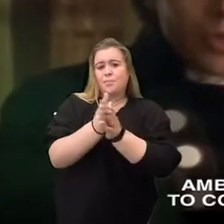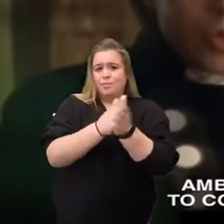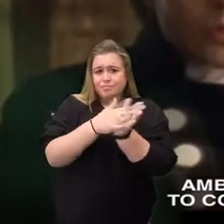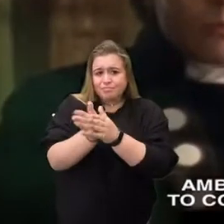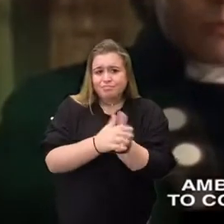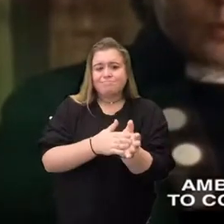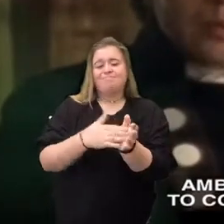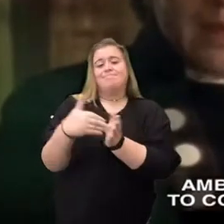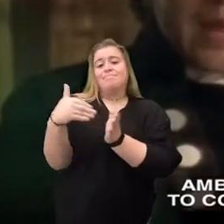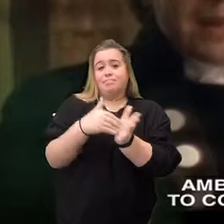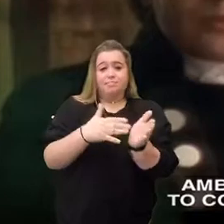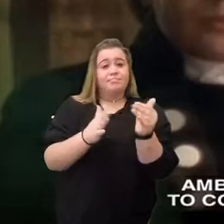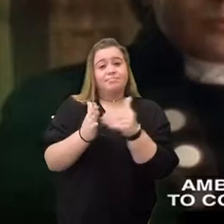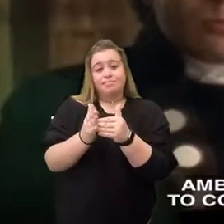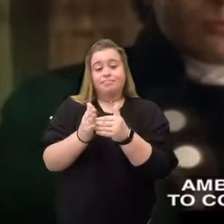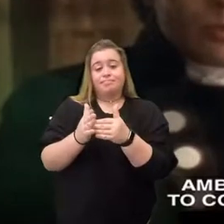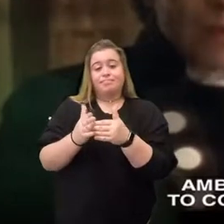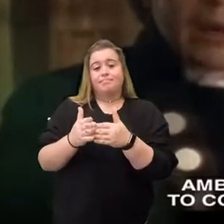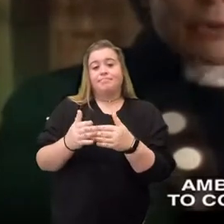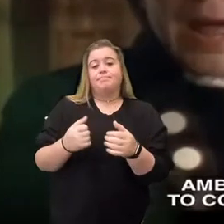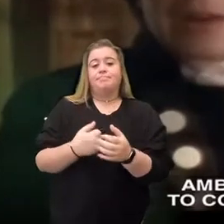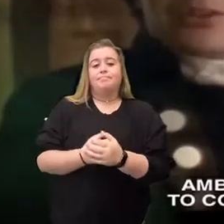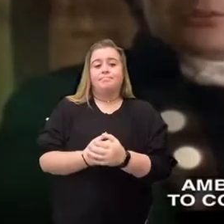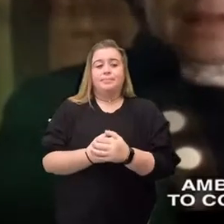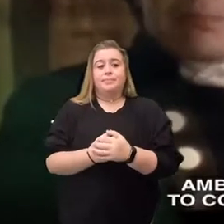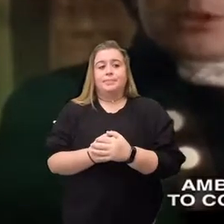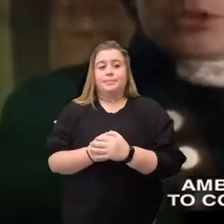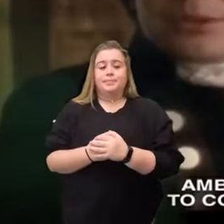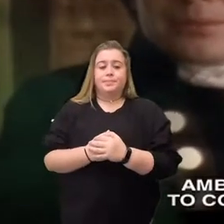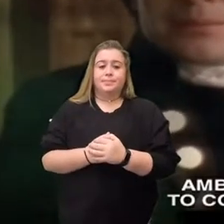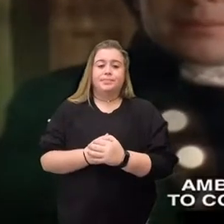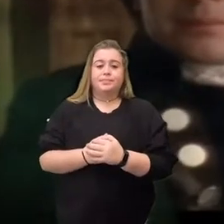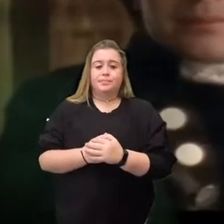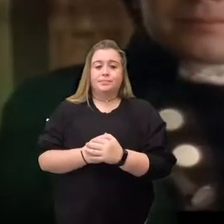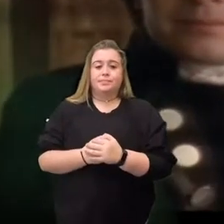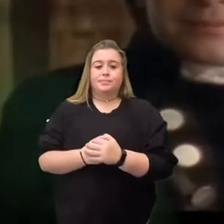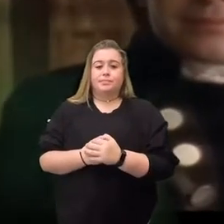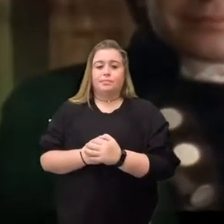Ambition will be made to counteract ambition.